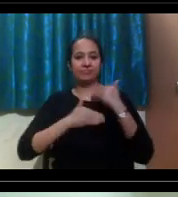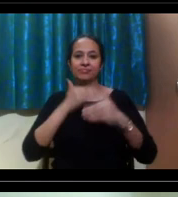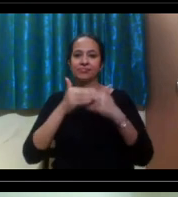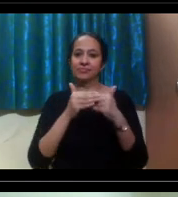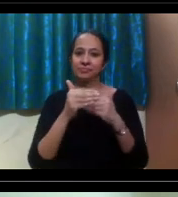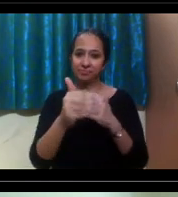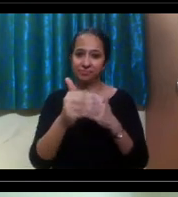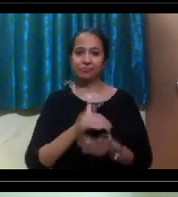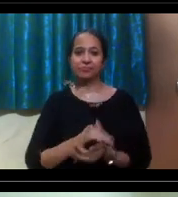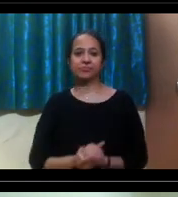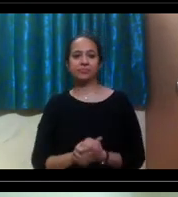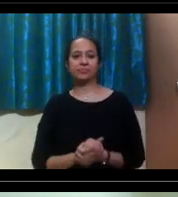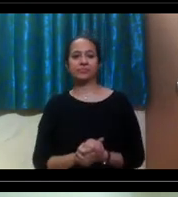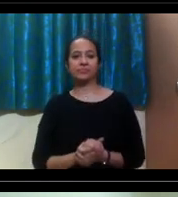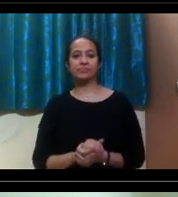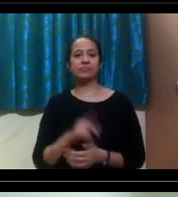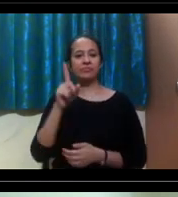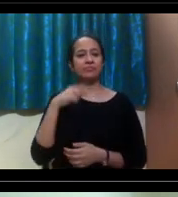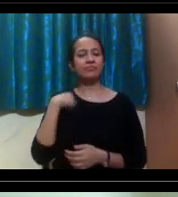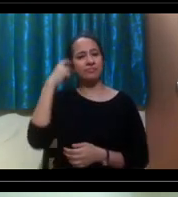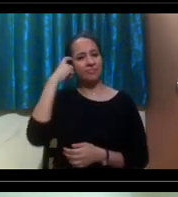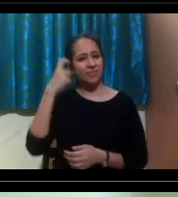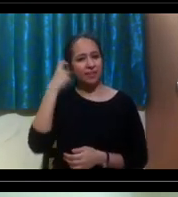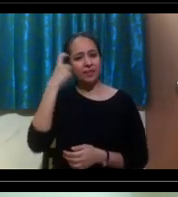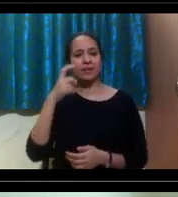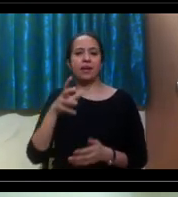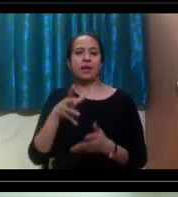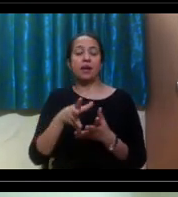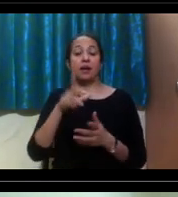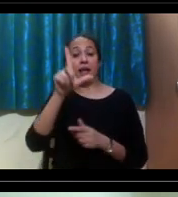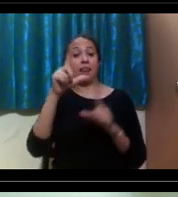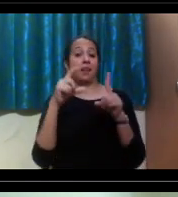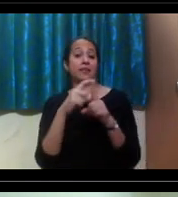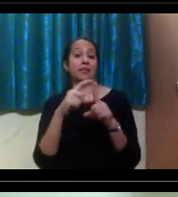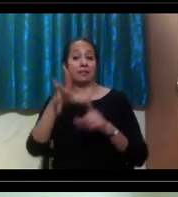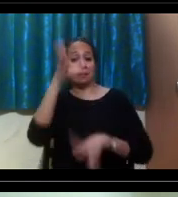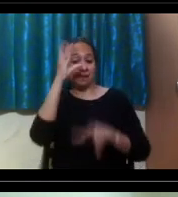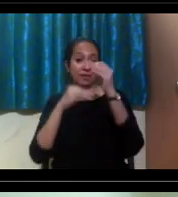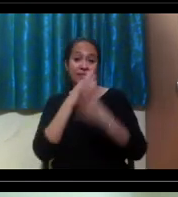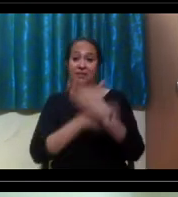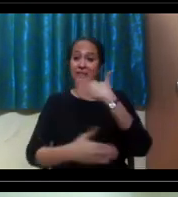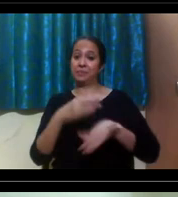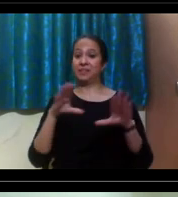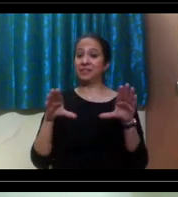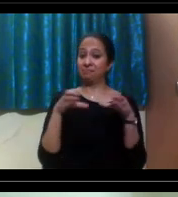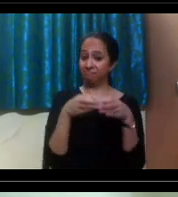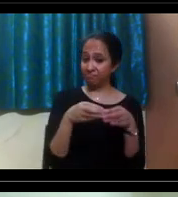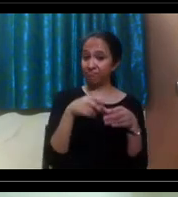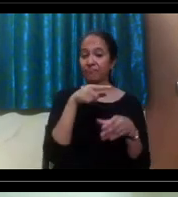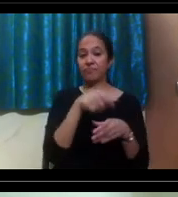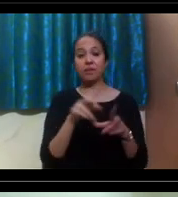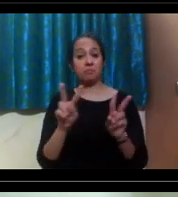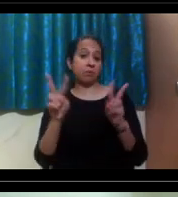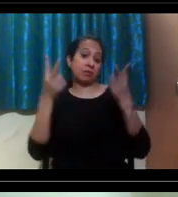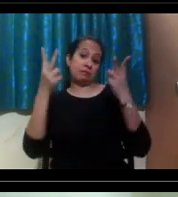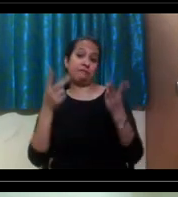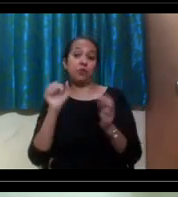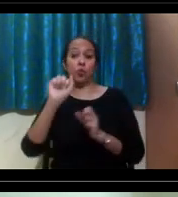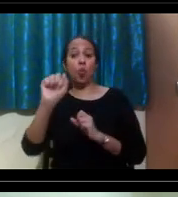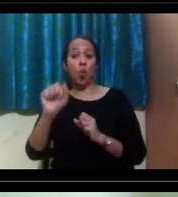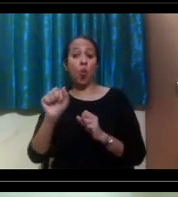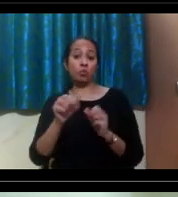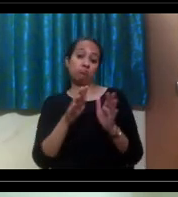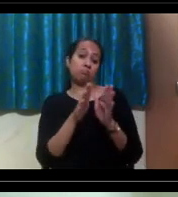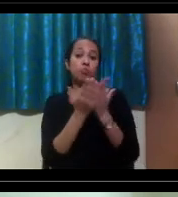it could be, um, you I'm thinking about learning disabilities. Um, you know, once again, it might be a different kind of format for your textbook.